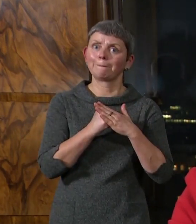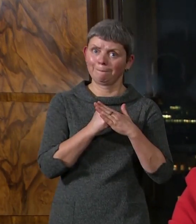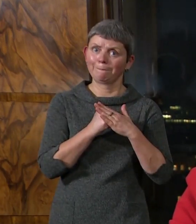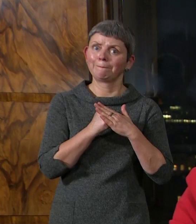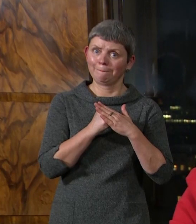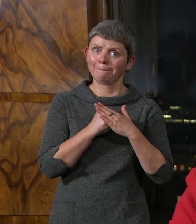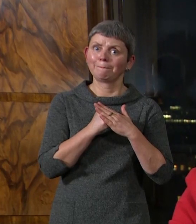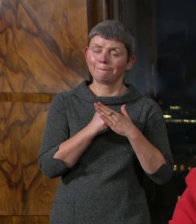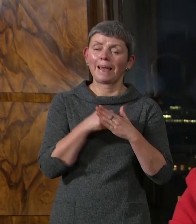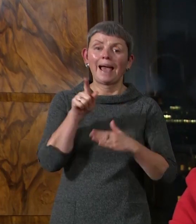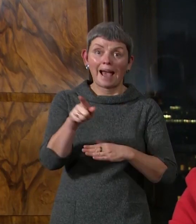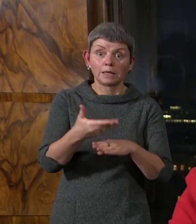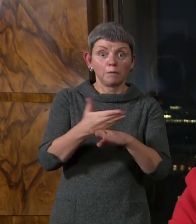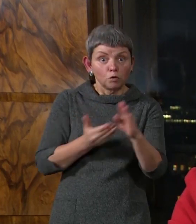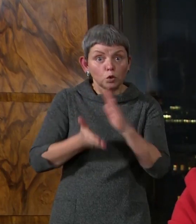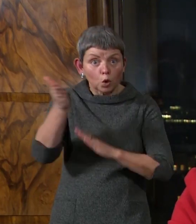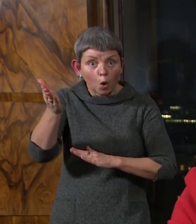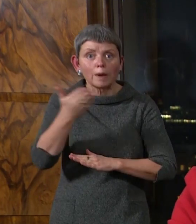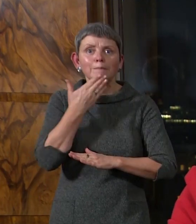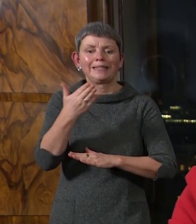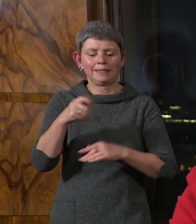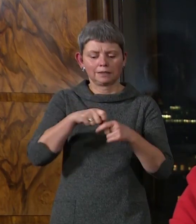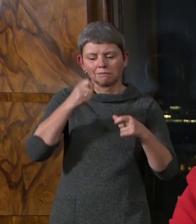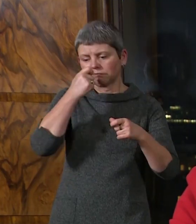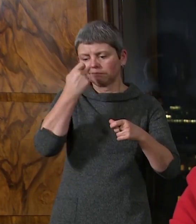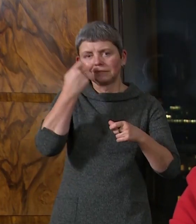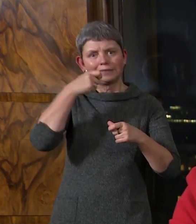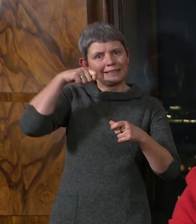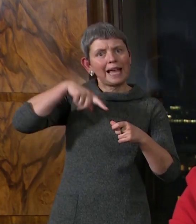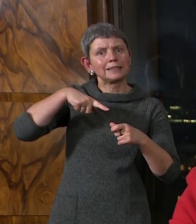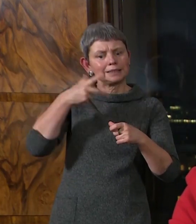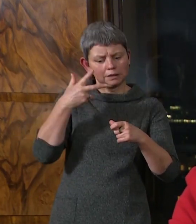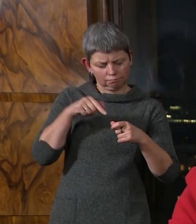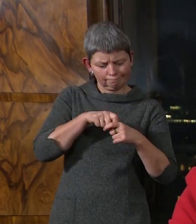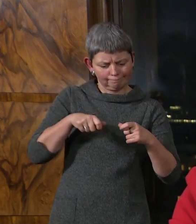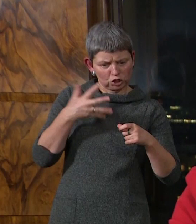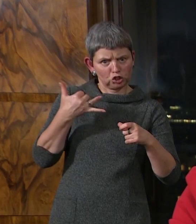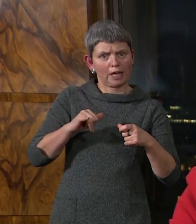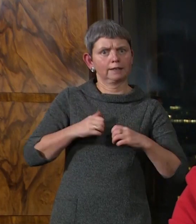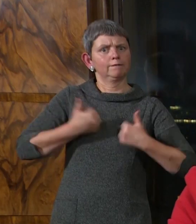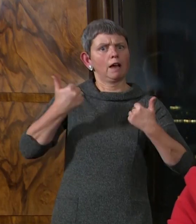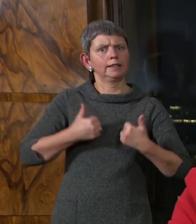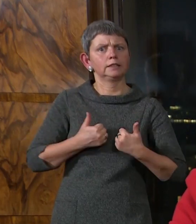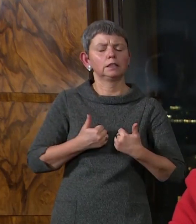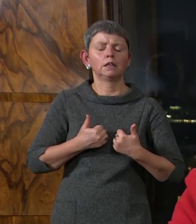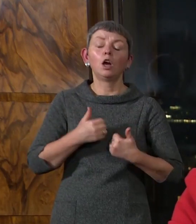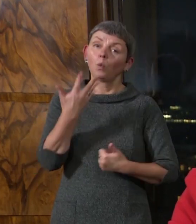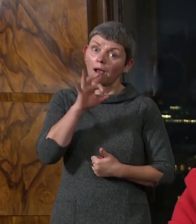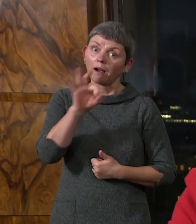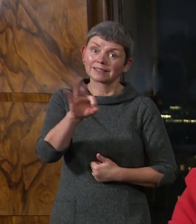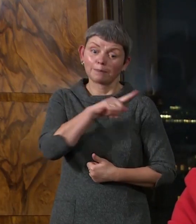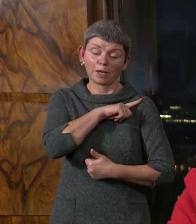three and test before you go. We are asking this because Omicron is so infectious.